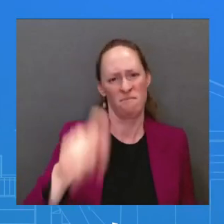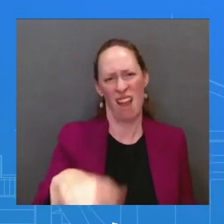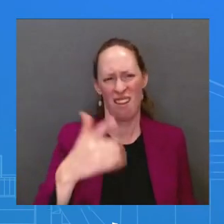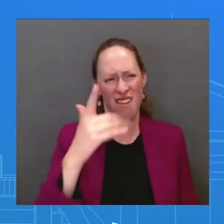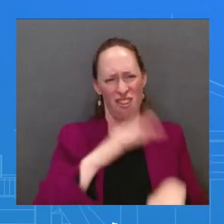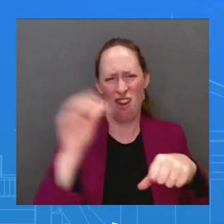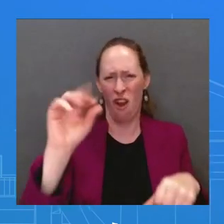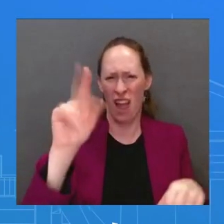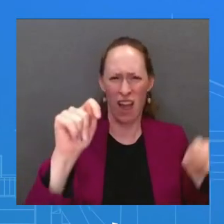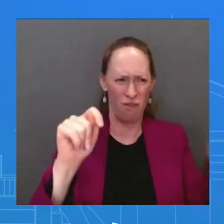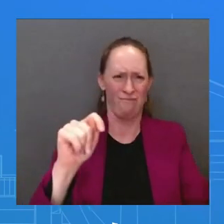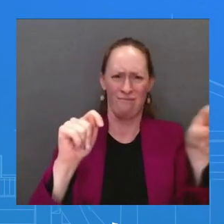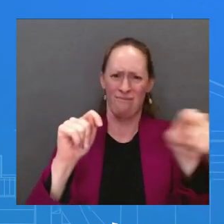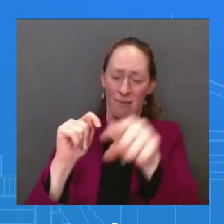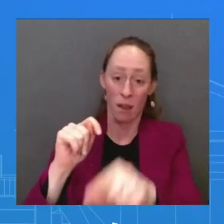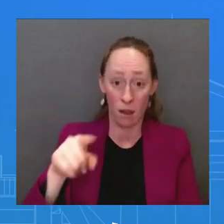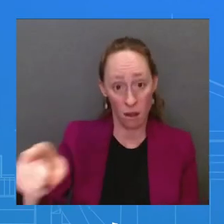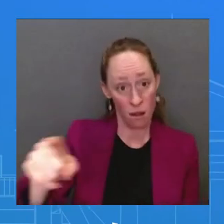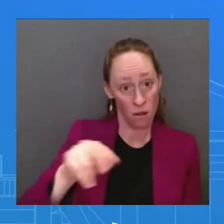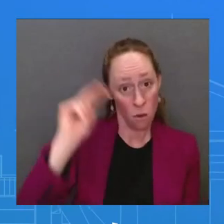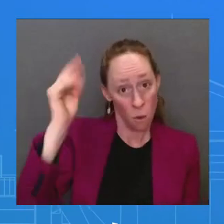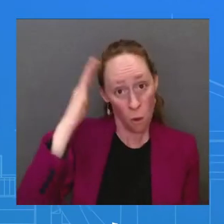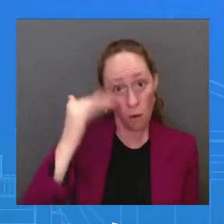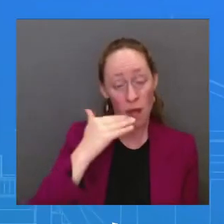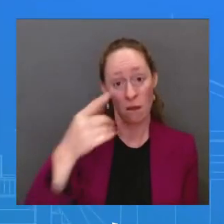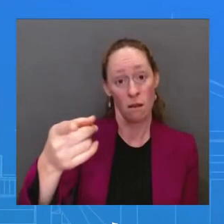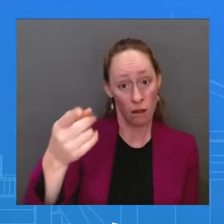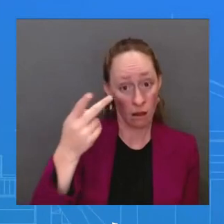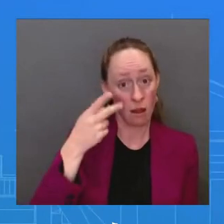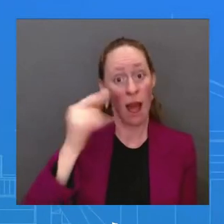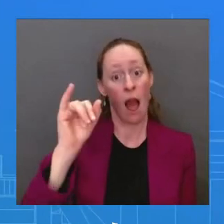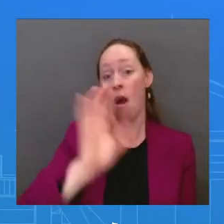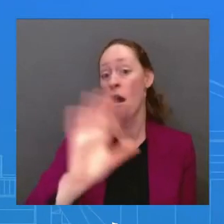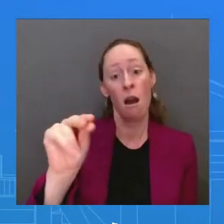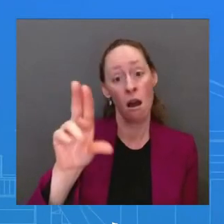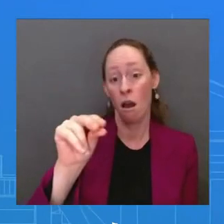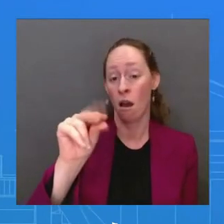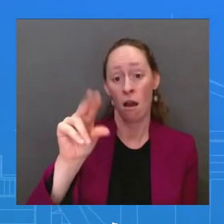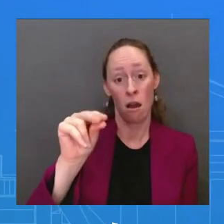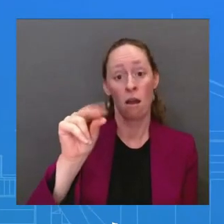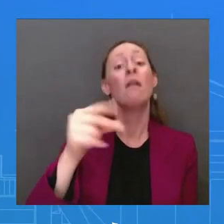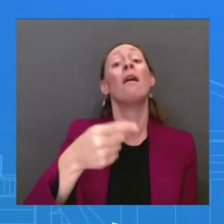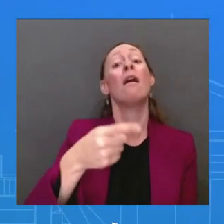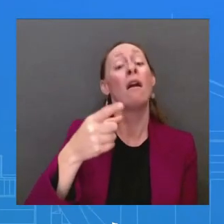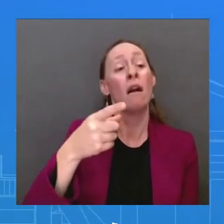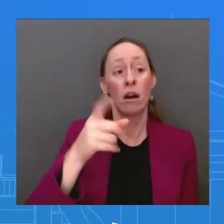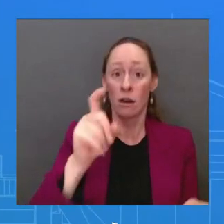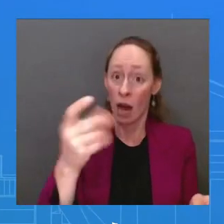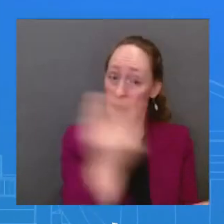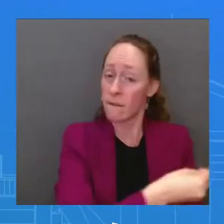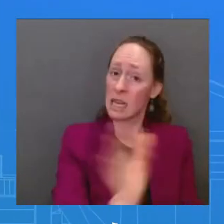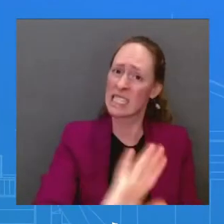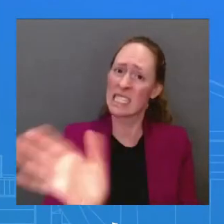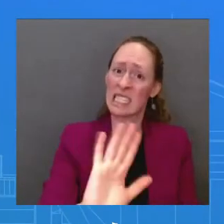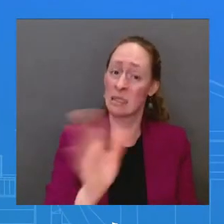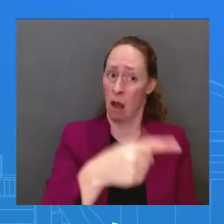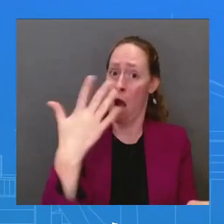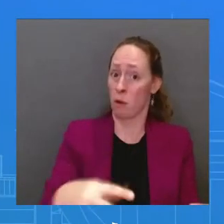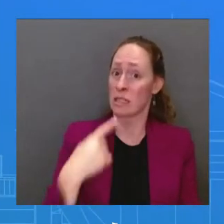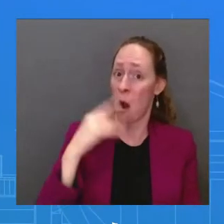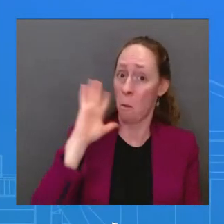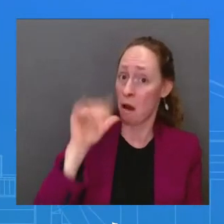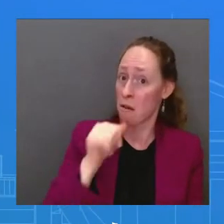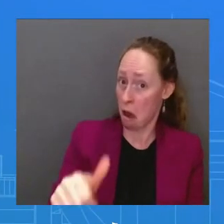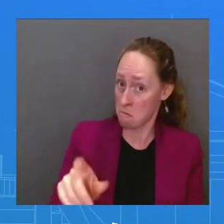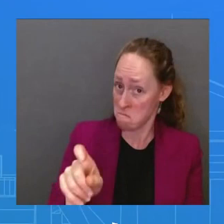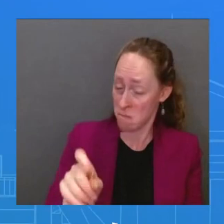weapons to Russia that will end up killing Ukrainians. And any indication of listening to those very public warnings that you can show? MR Over time, we have not seen